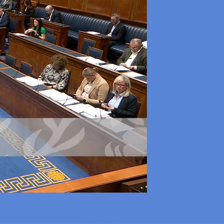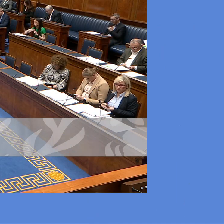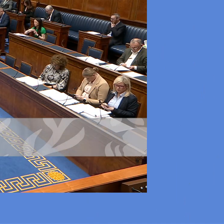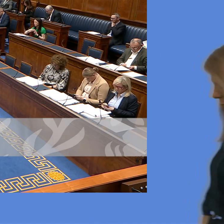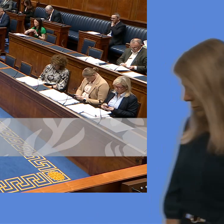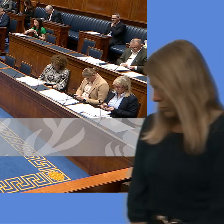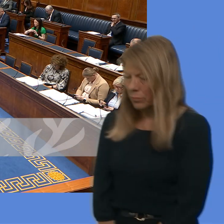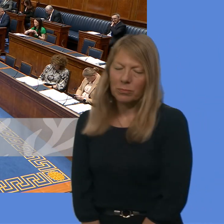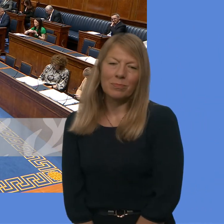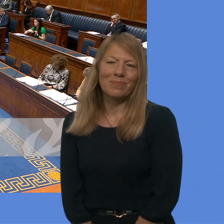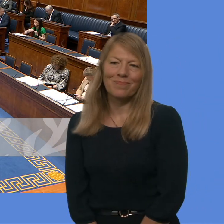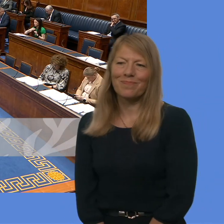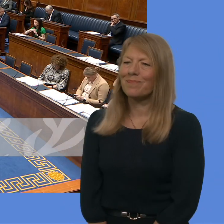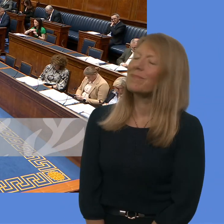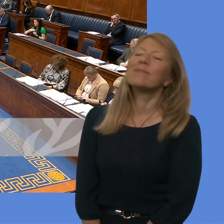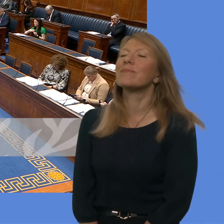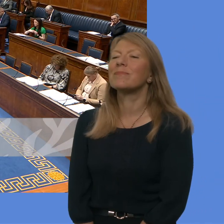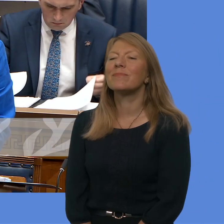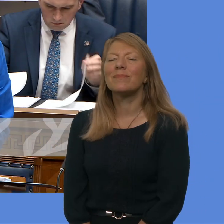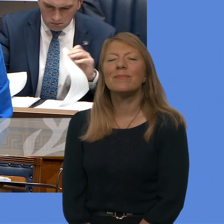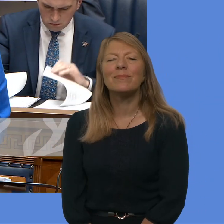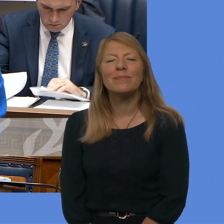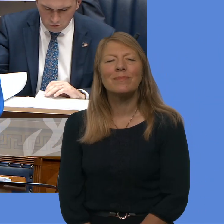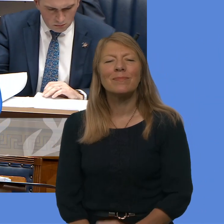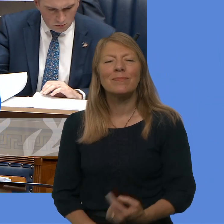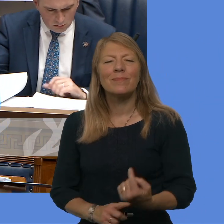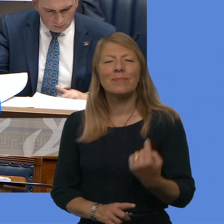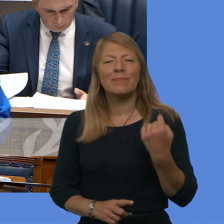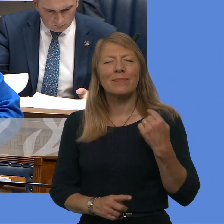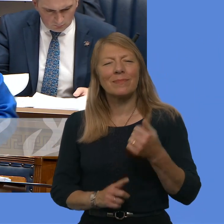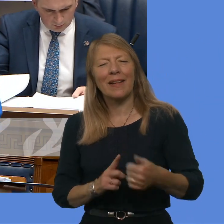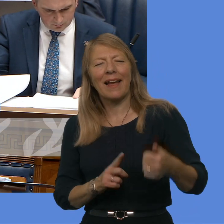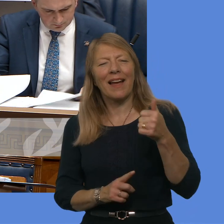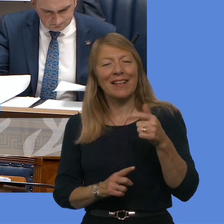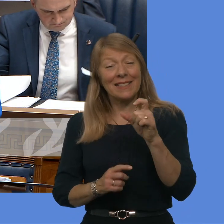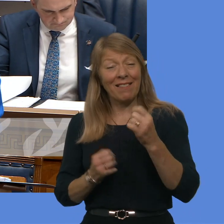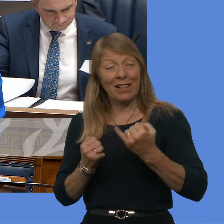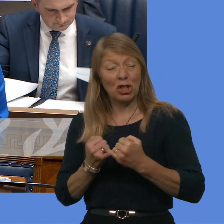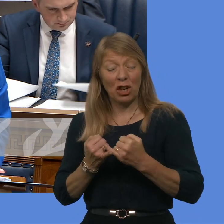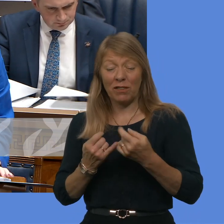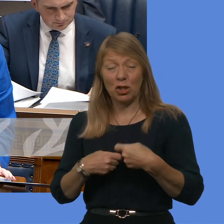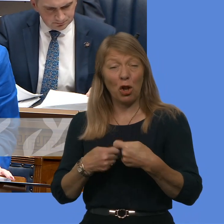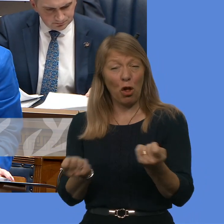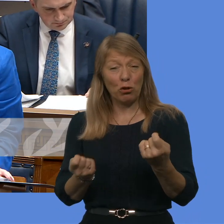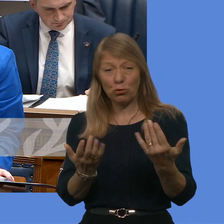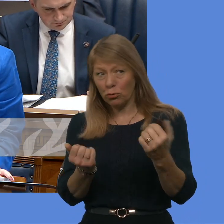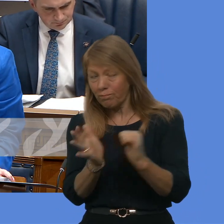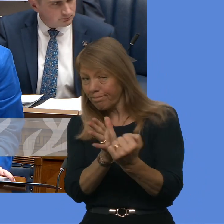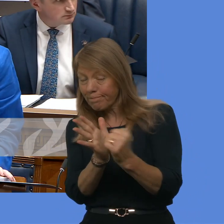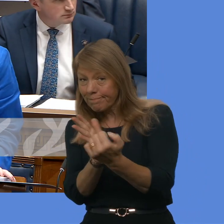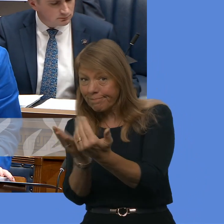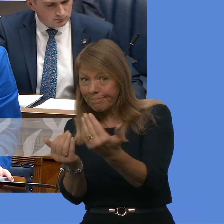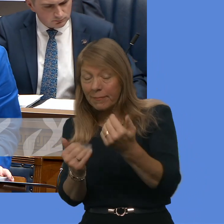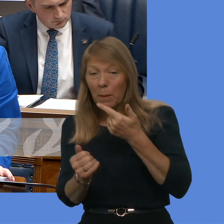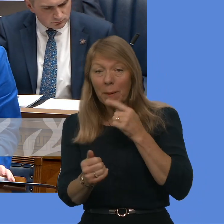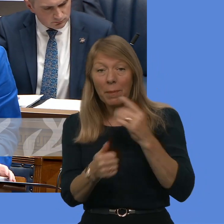The head of the civil service launched an external recruitment exercise to fill vacancies in two permanent secretary roles in December 2023.